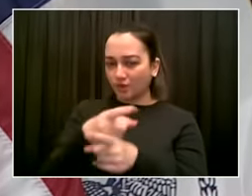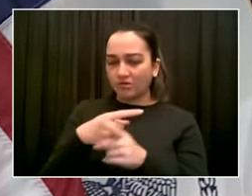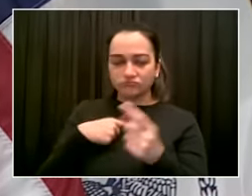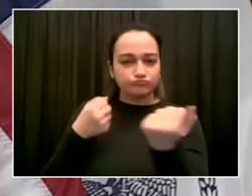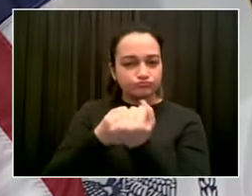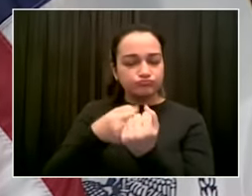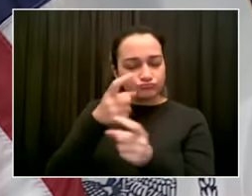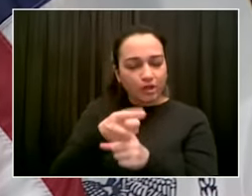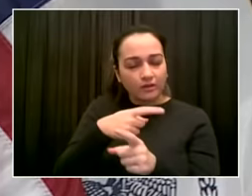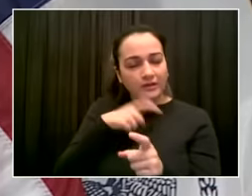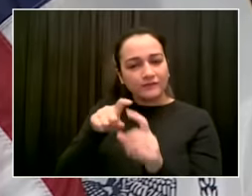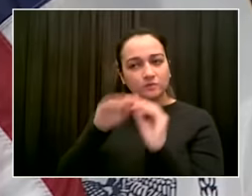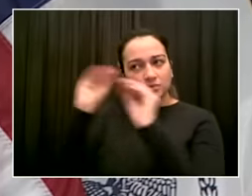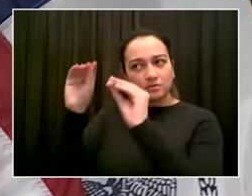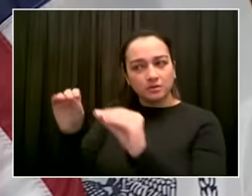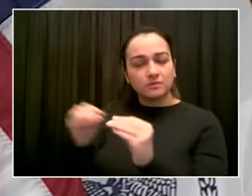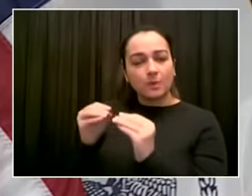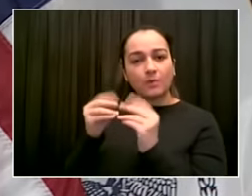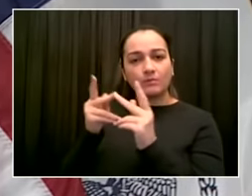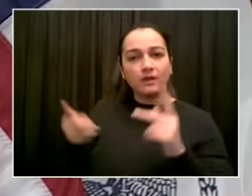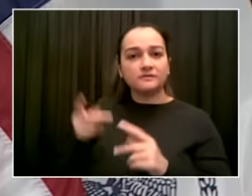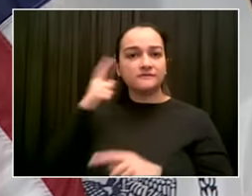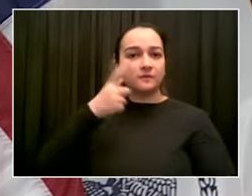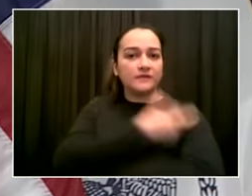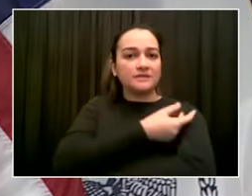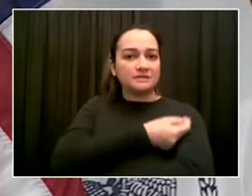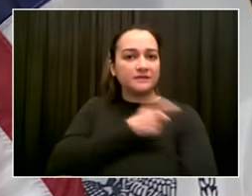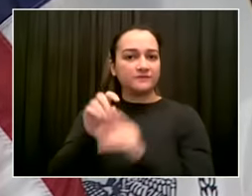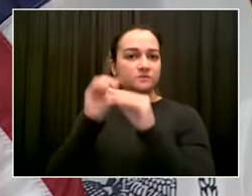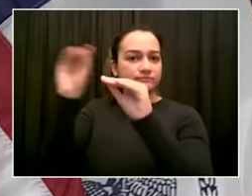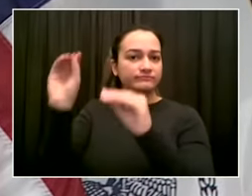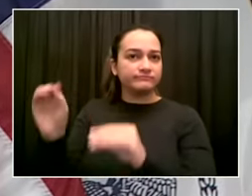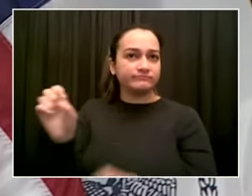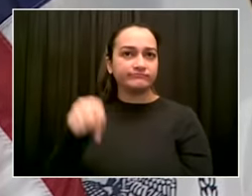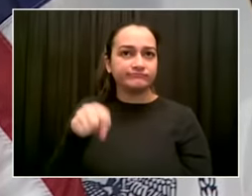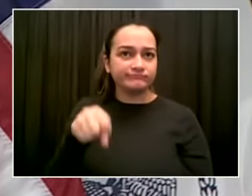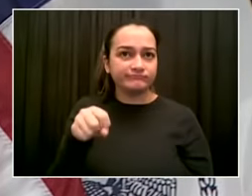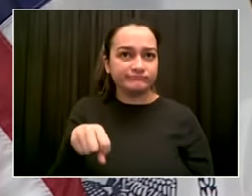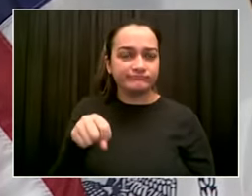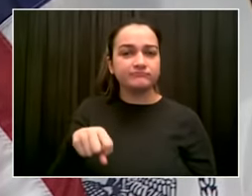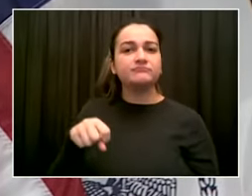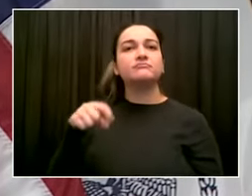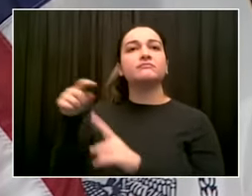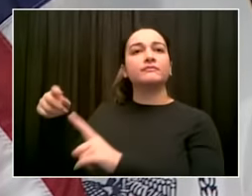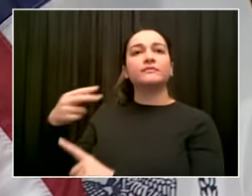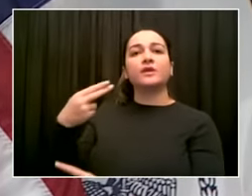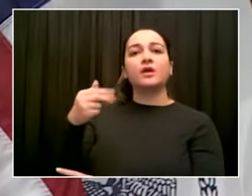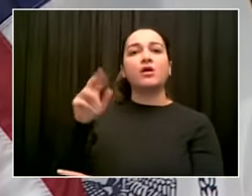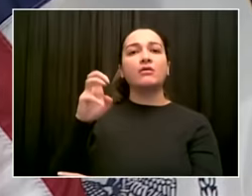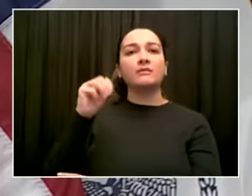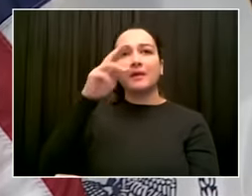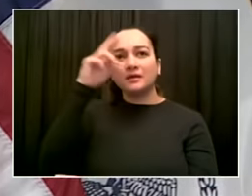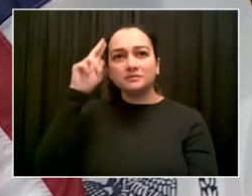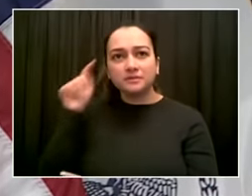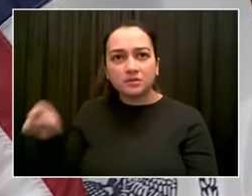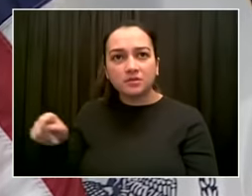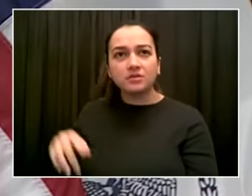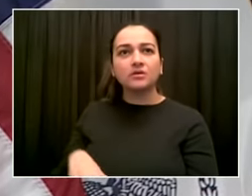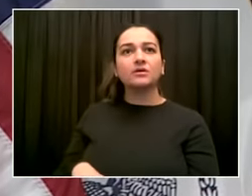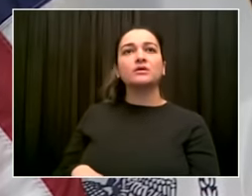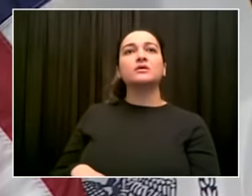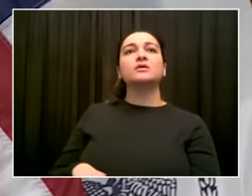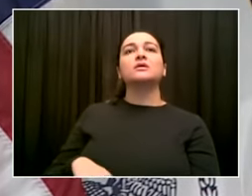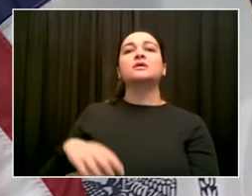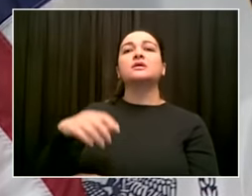and again, we have Harlem Hospital, we have the Armory sites. Every site, if there's enough supply,